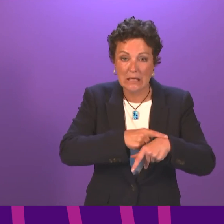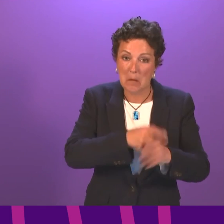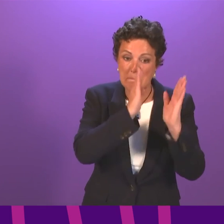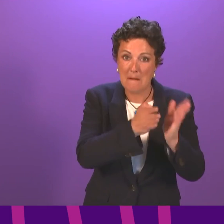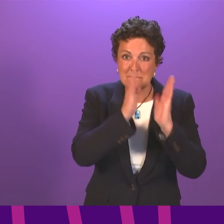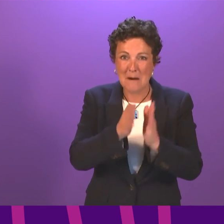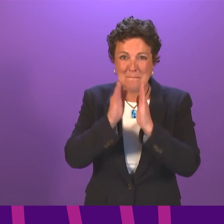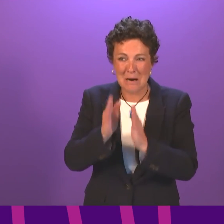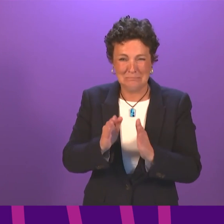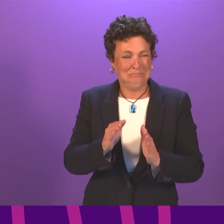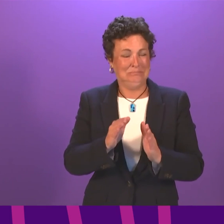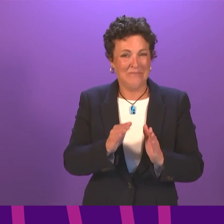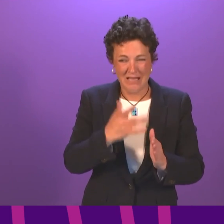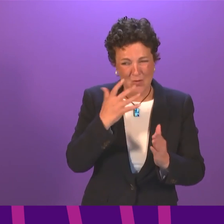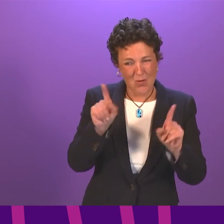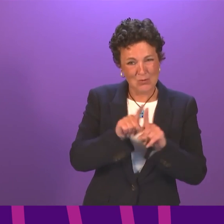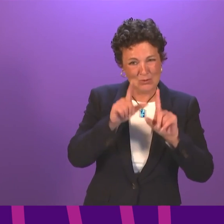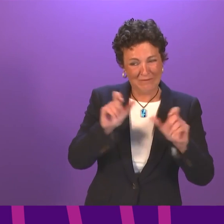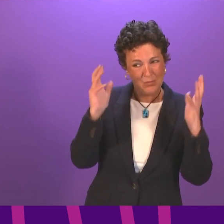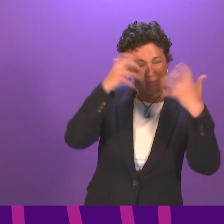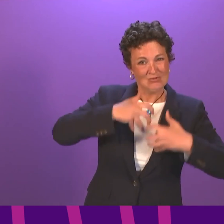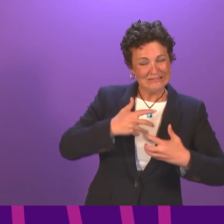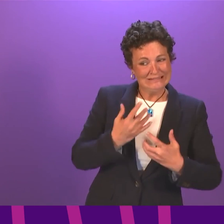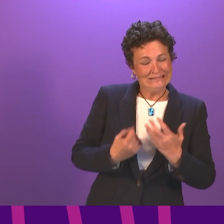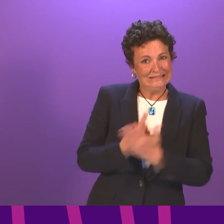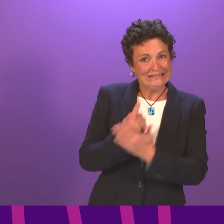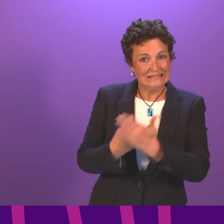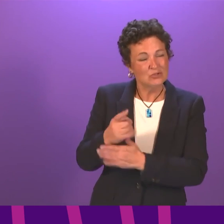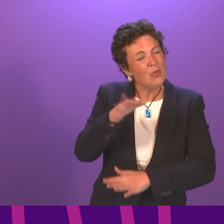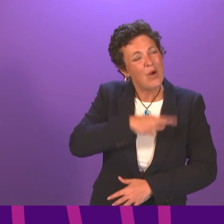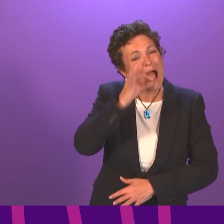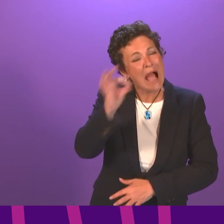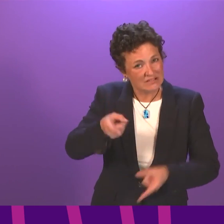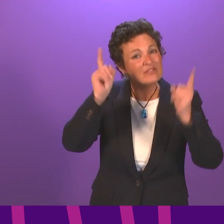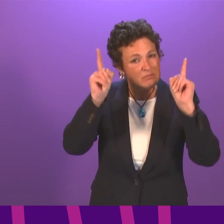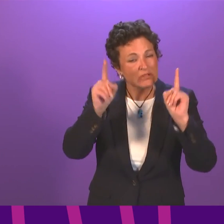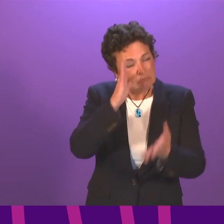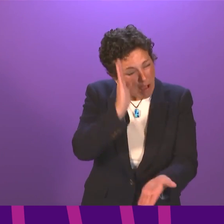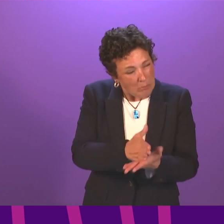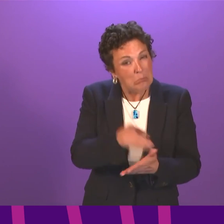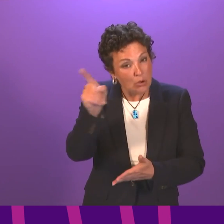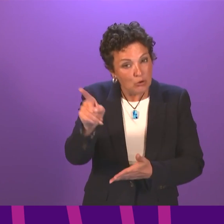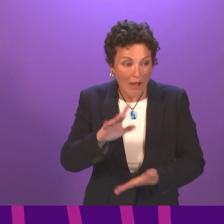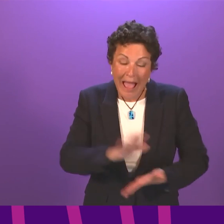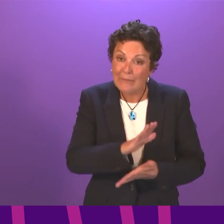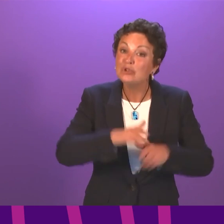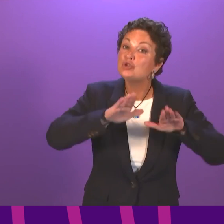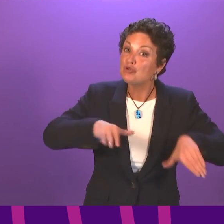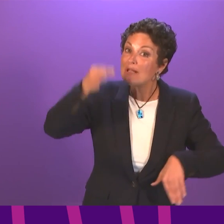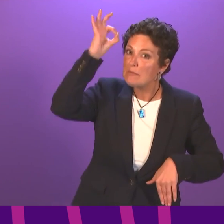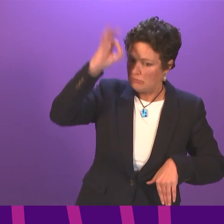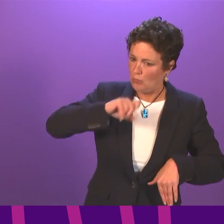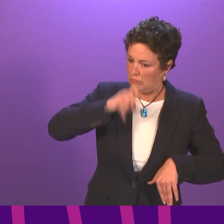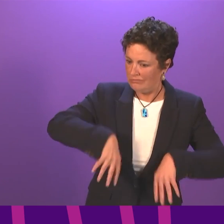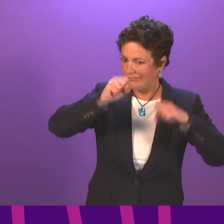various other worrying concerns. Can I ask the First Minister if she welcomes that the Children's Commissioner is now